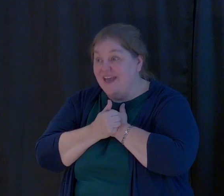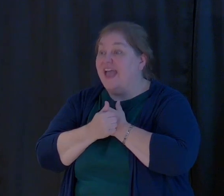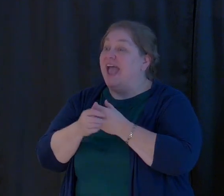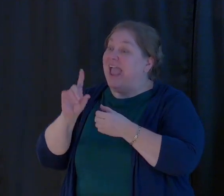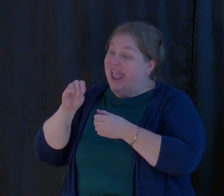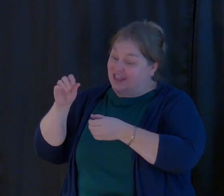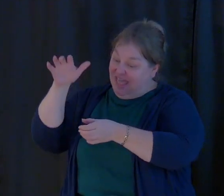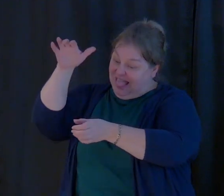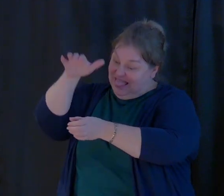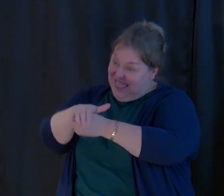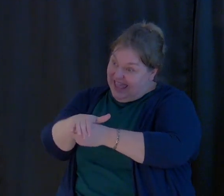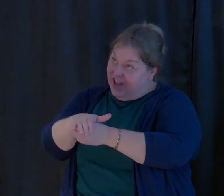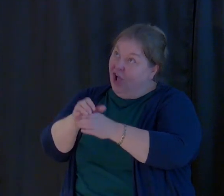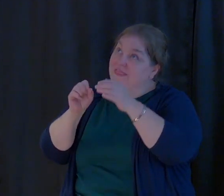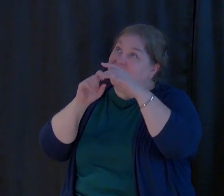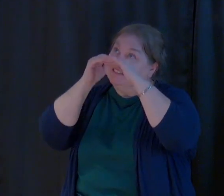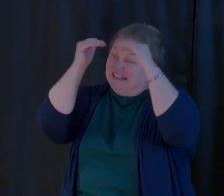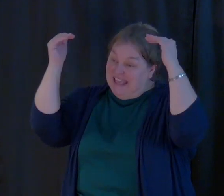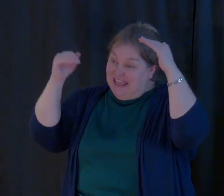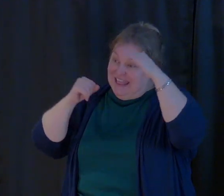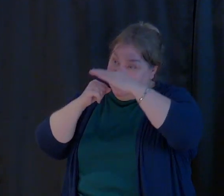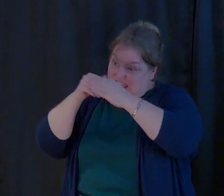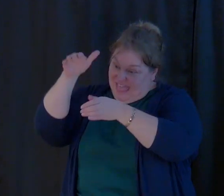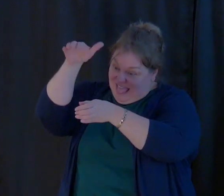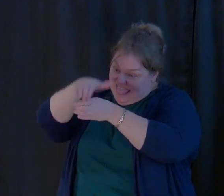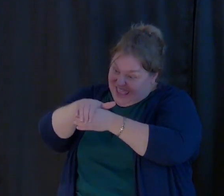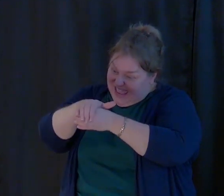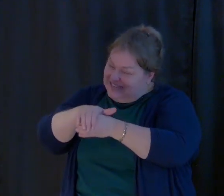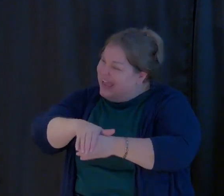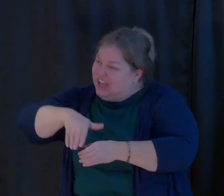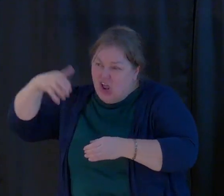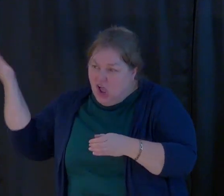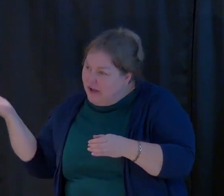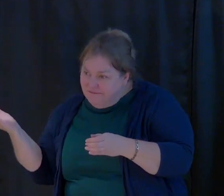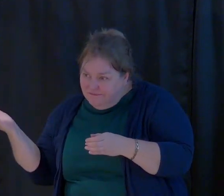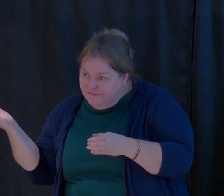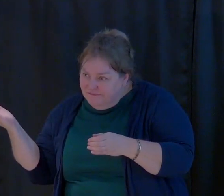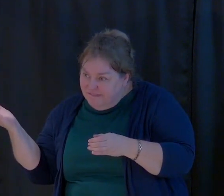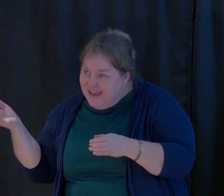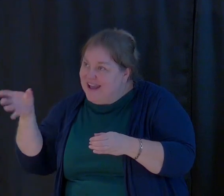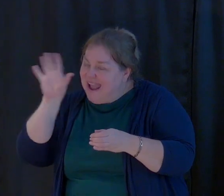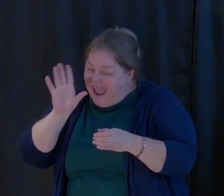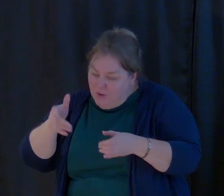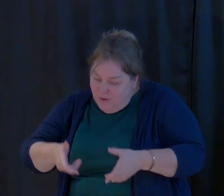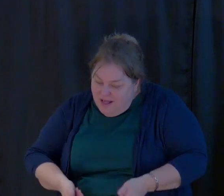we put on for ourselves, that God will lift us out of those places.